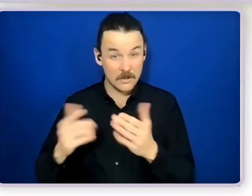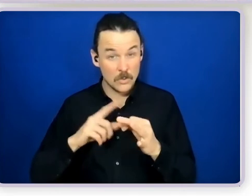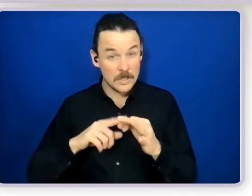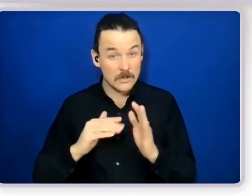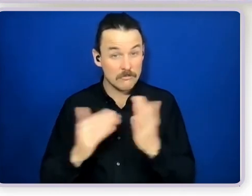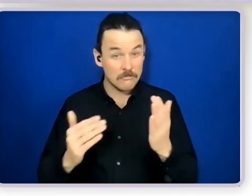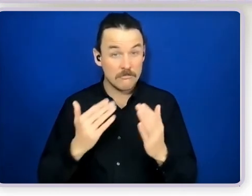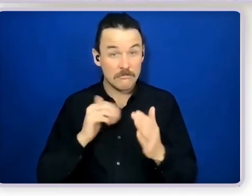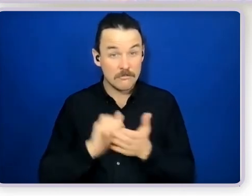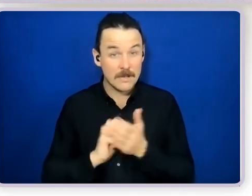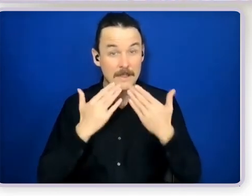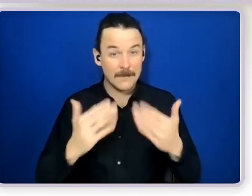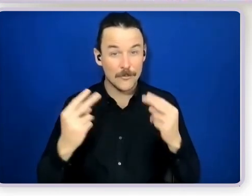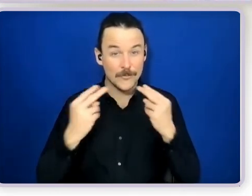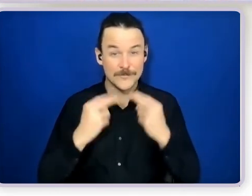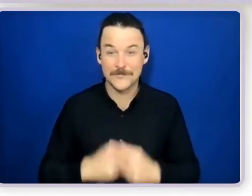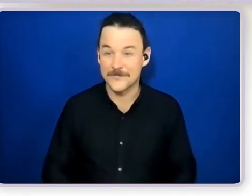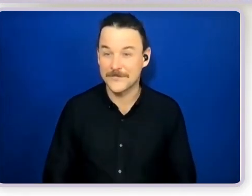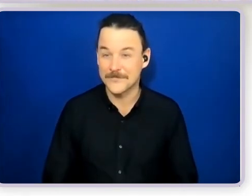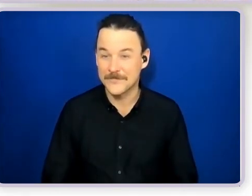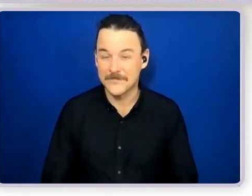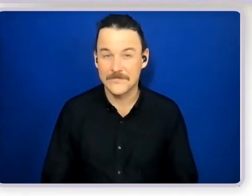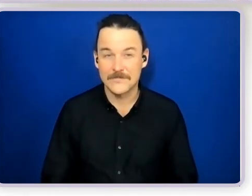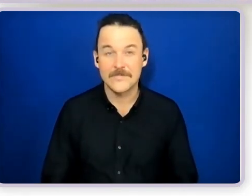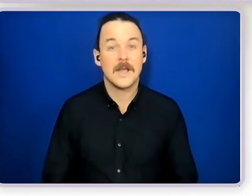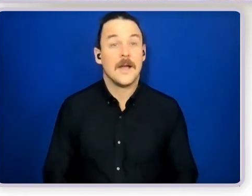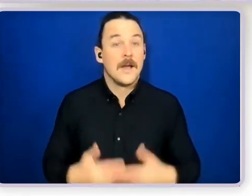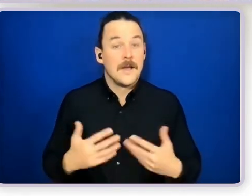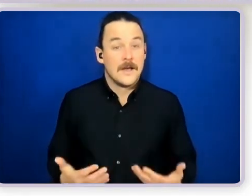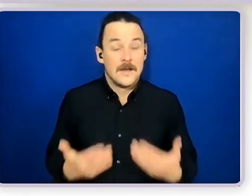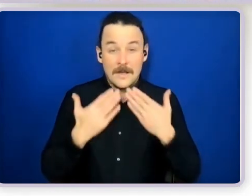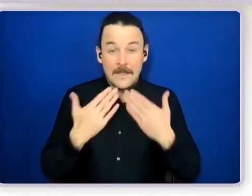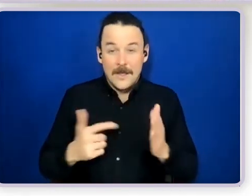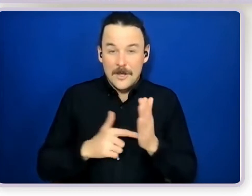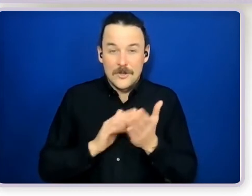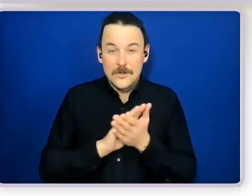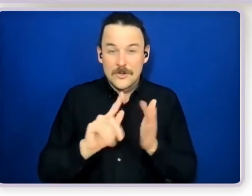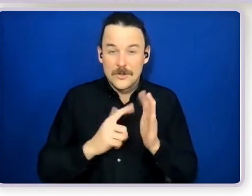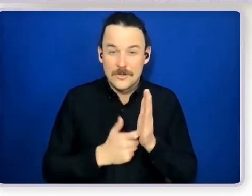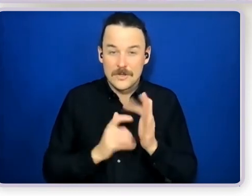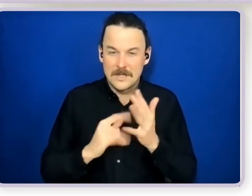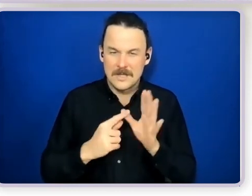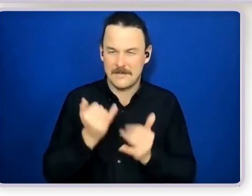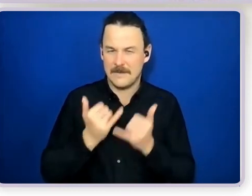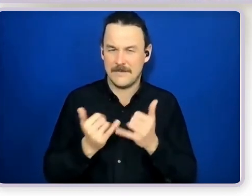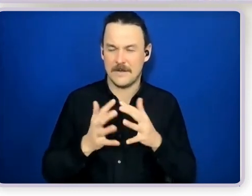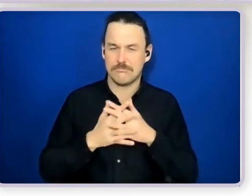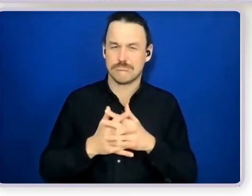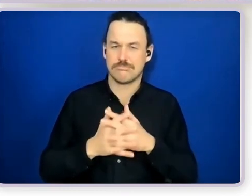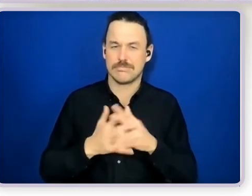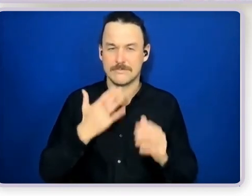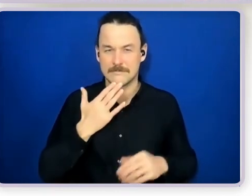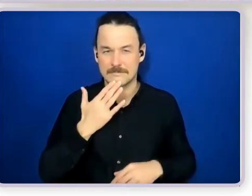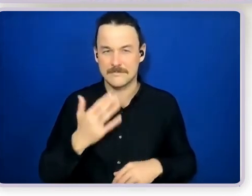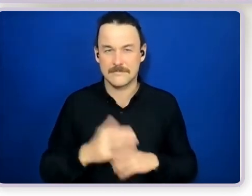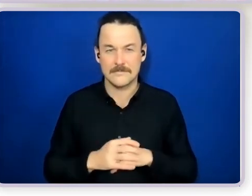time well thank you very much Teresa you've been really useful decision making support is a really pressing topic